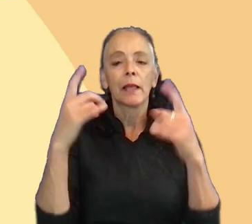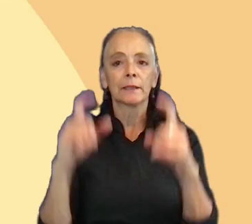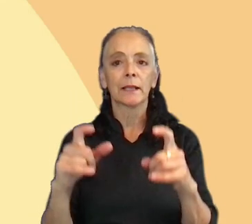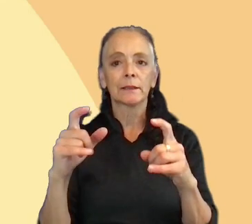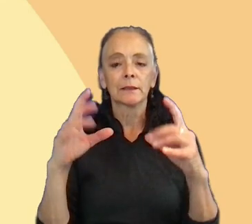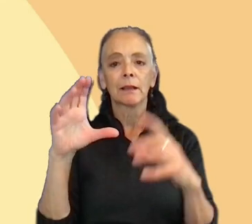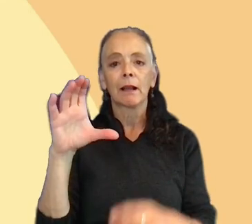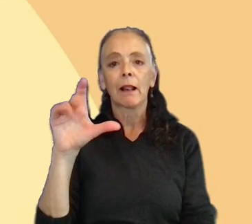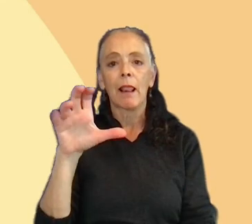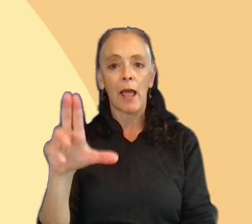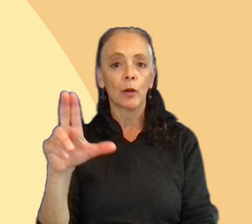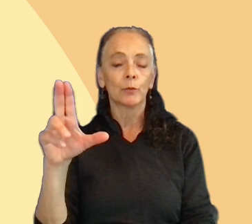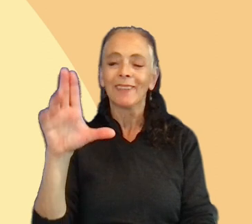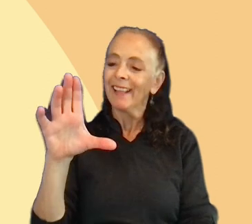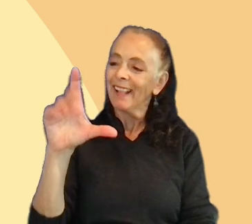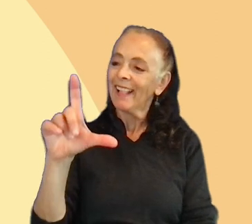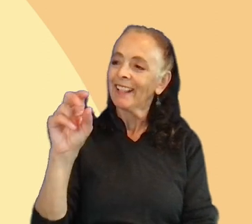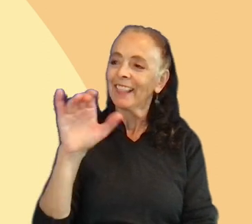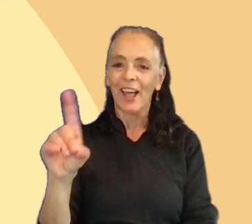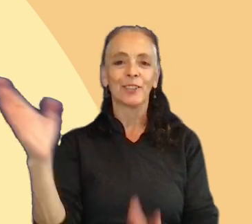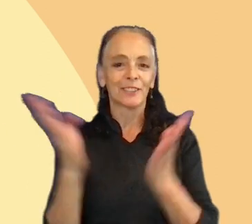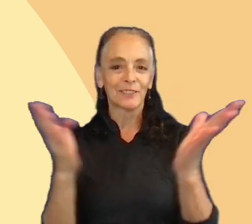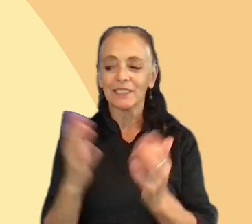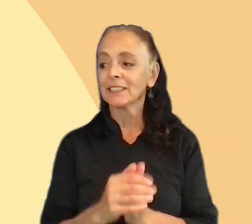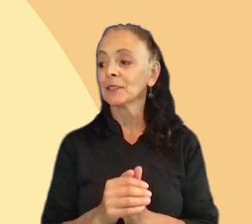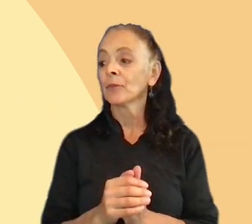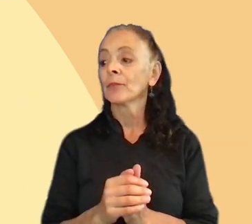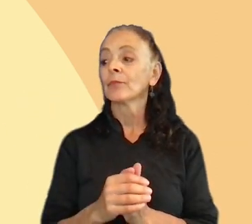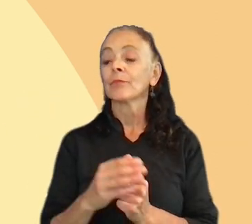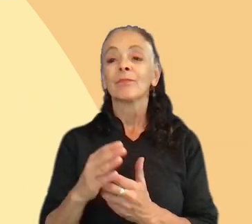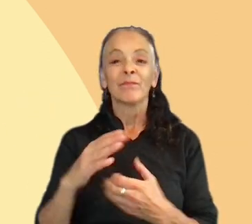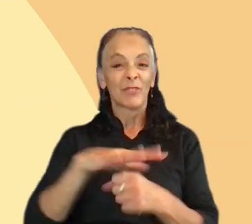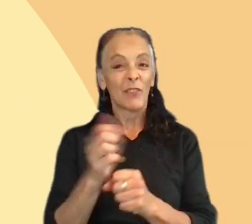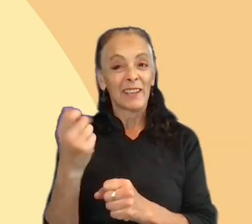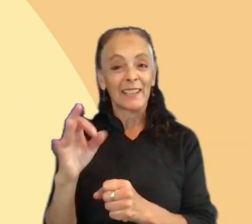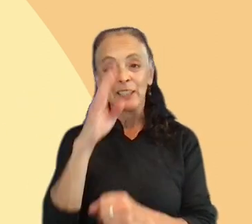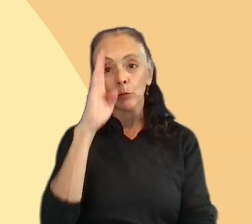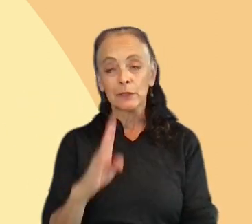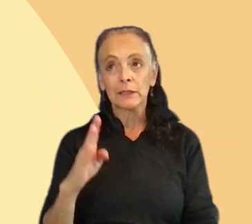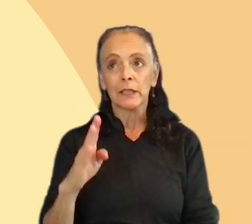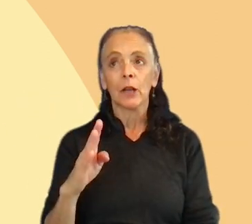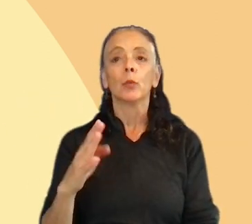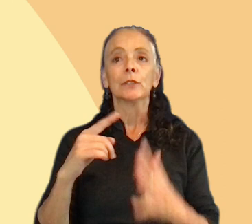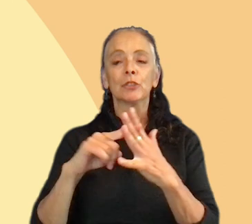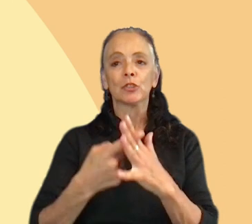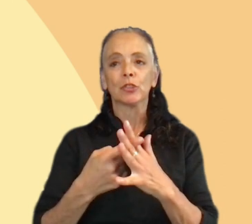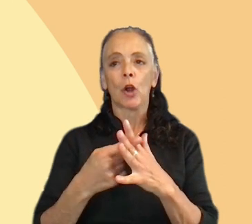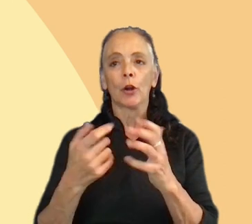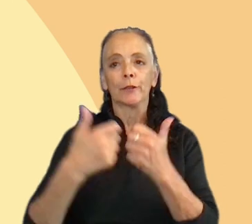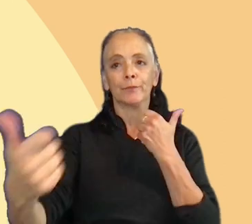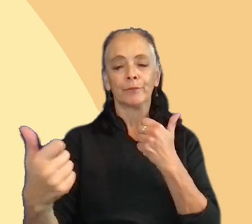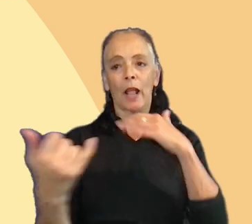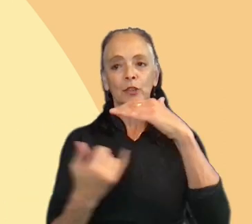And about the COVID-19 Brazil, the social isolation started on March 20 and the vaccination started